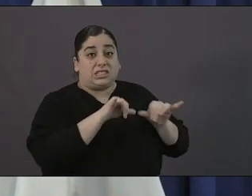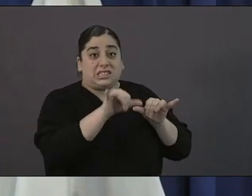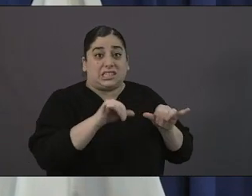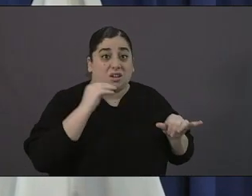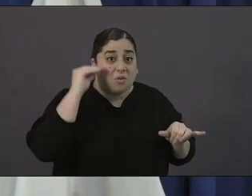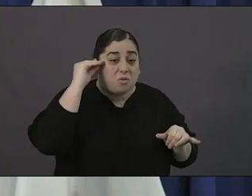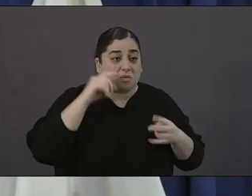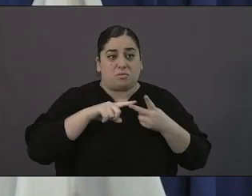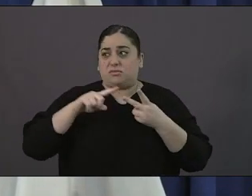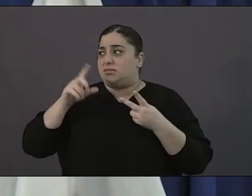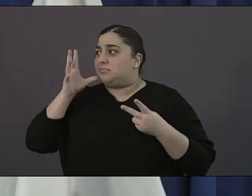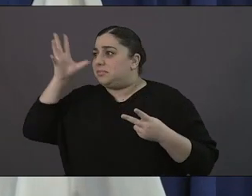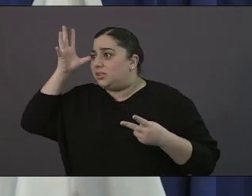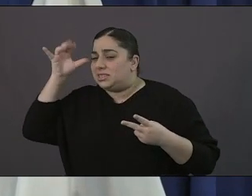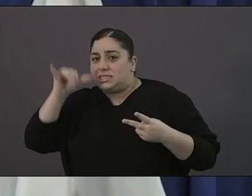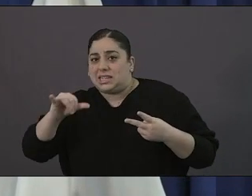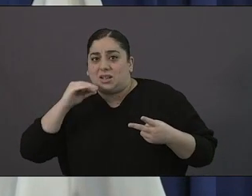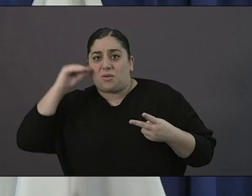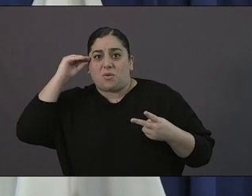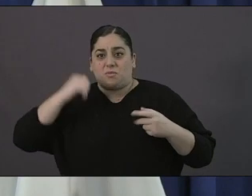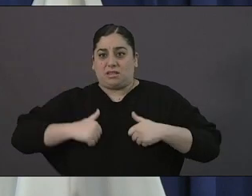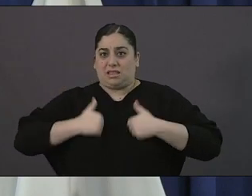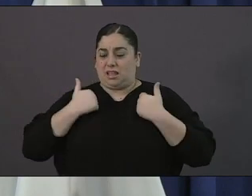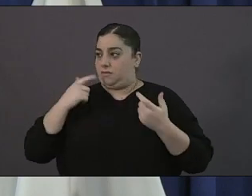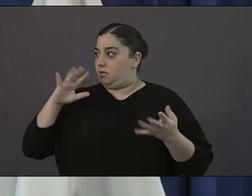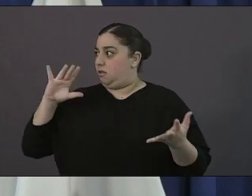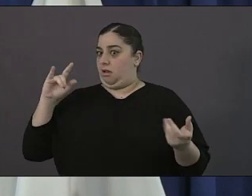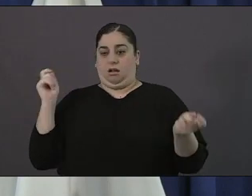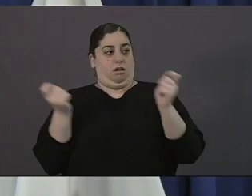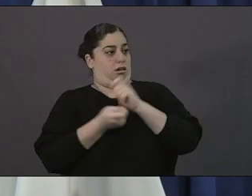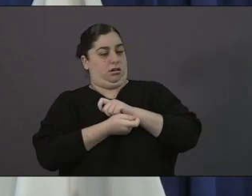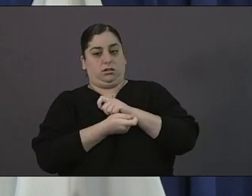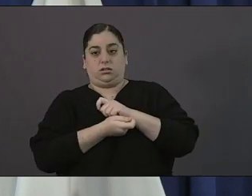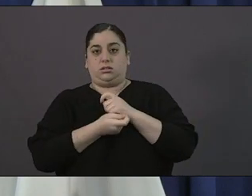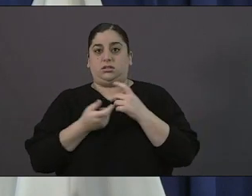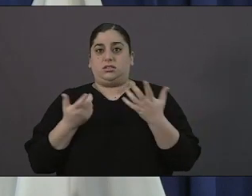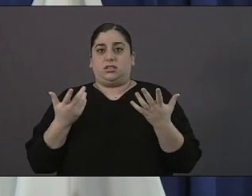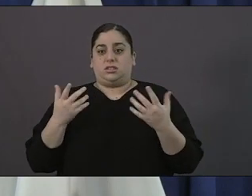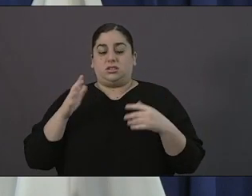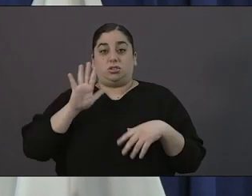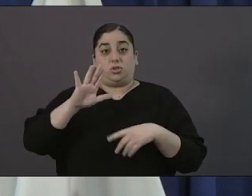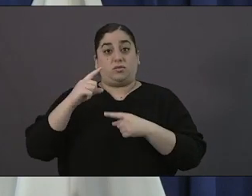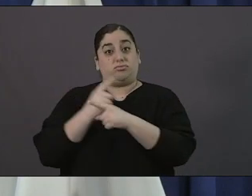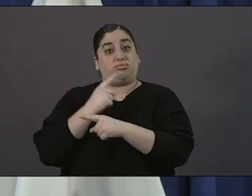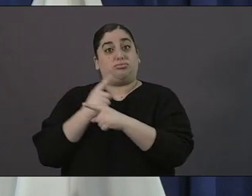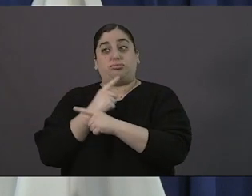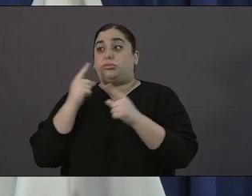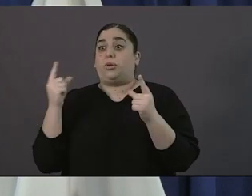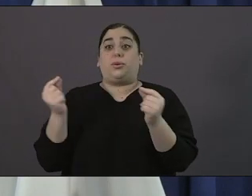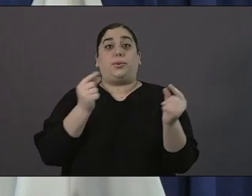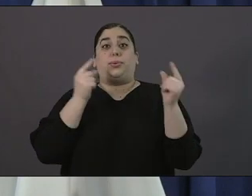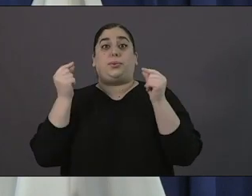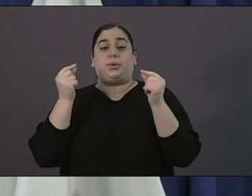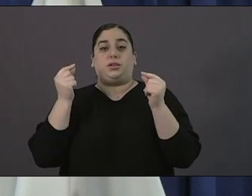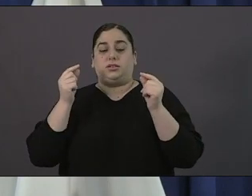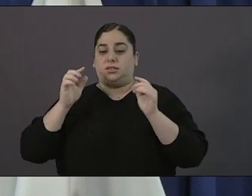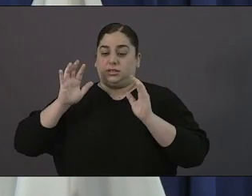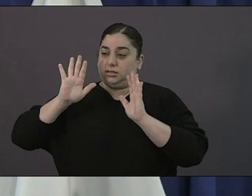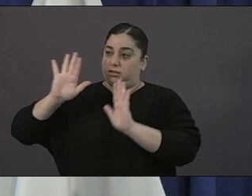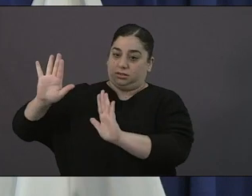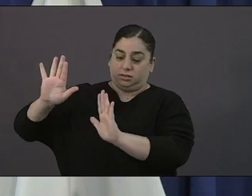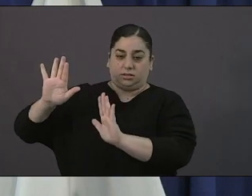in all of our lives you're making a huge sacrifice you're sacrificing to keep people safe